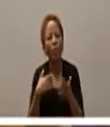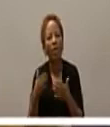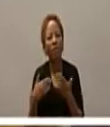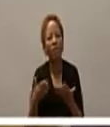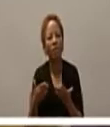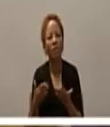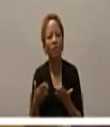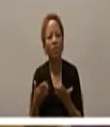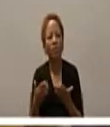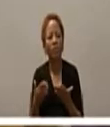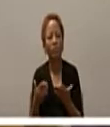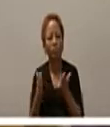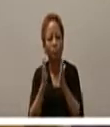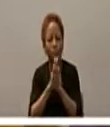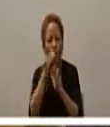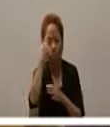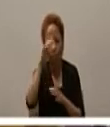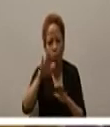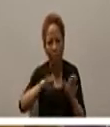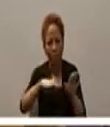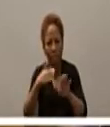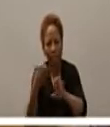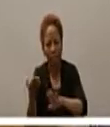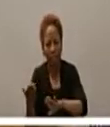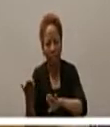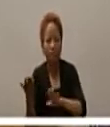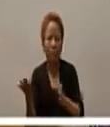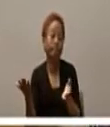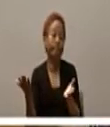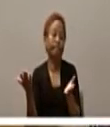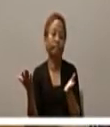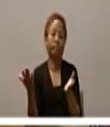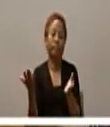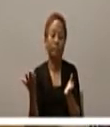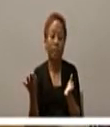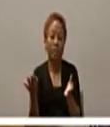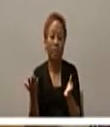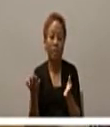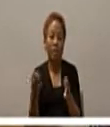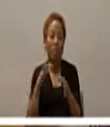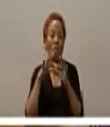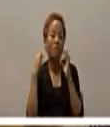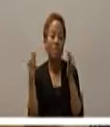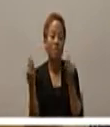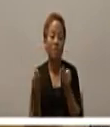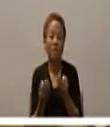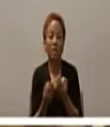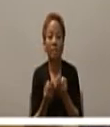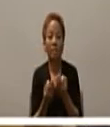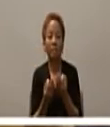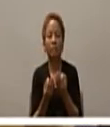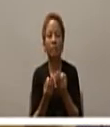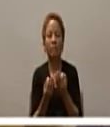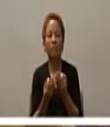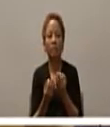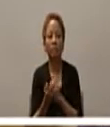pray for our departed members of our family like I mean